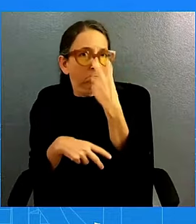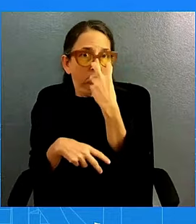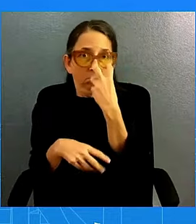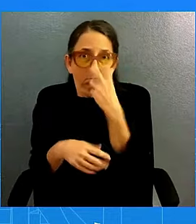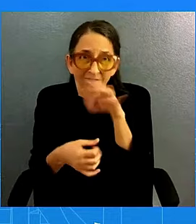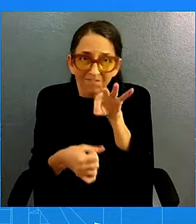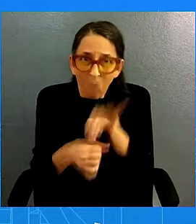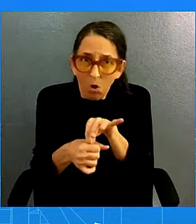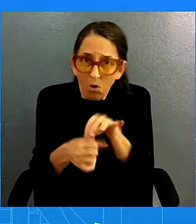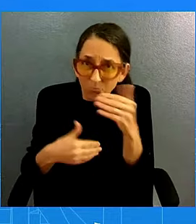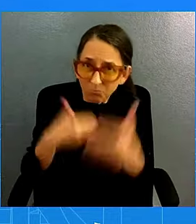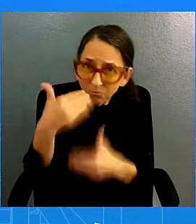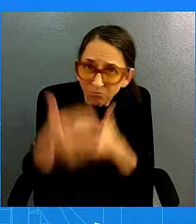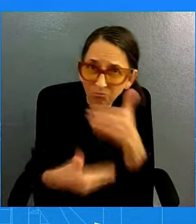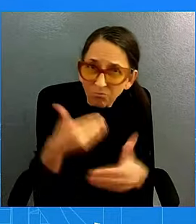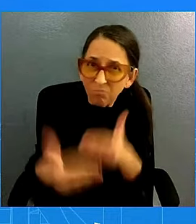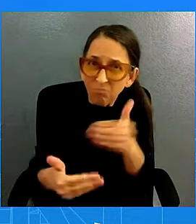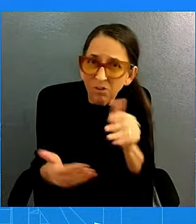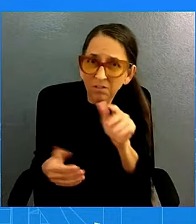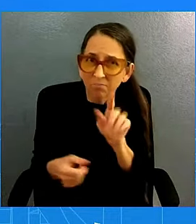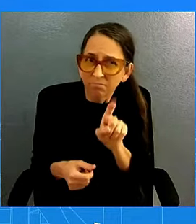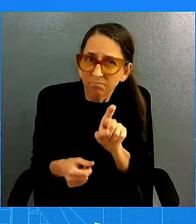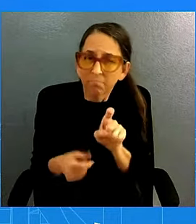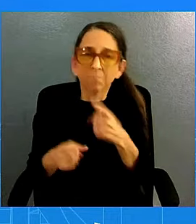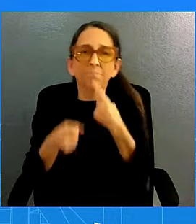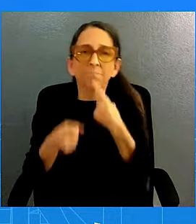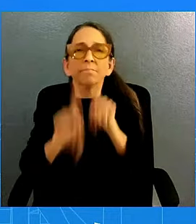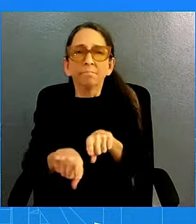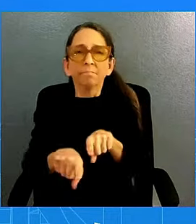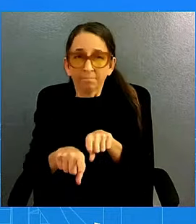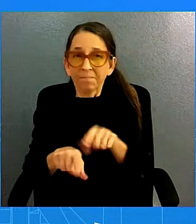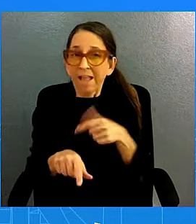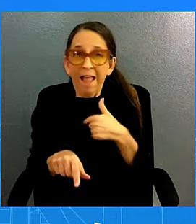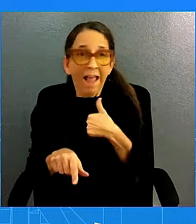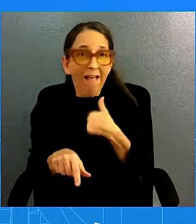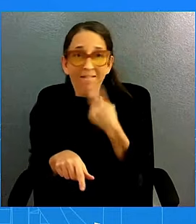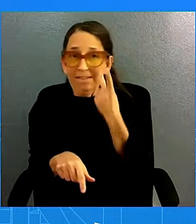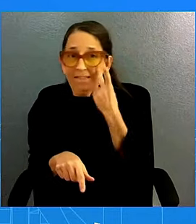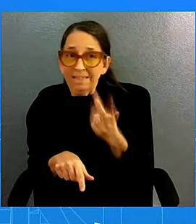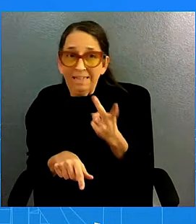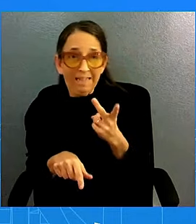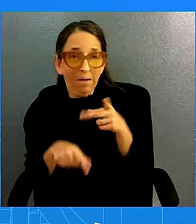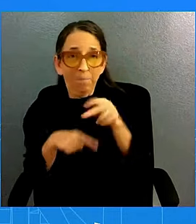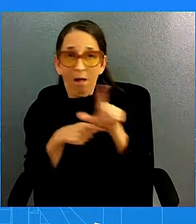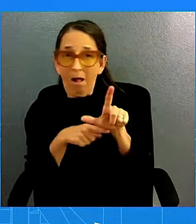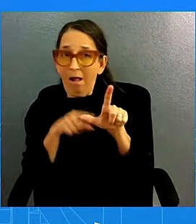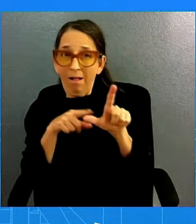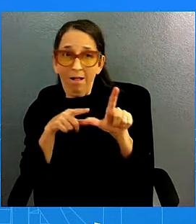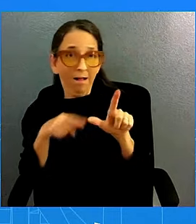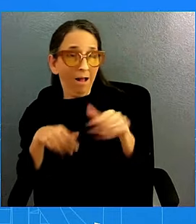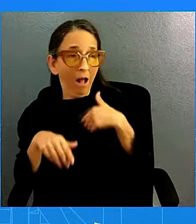results? So here's what I will say. I have not seen that polling, so I don't want to speak directly to the polling, but more broadly,